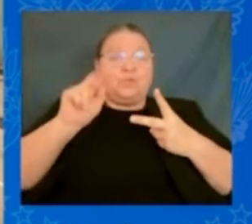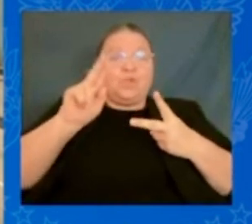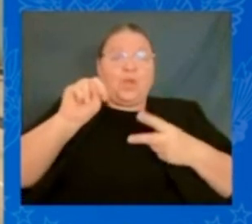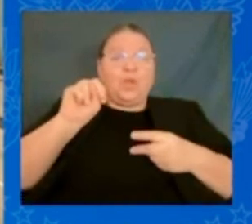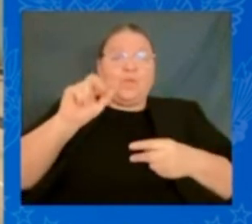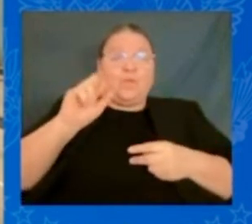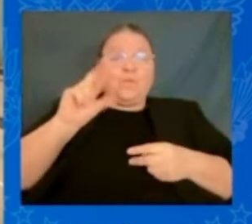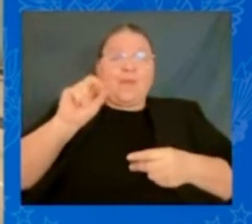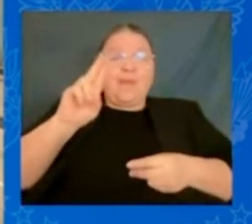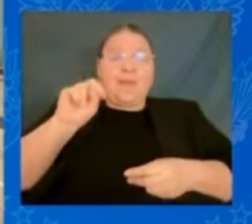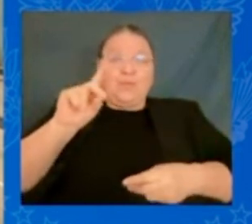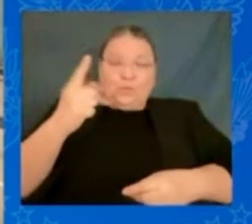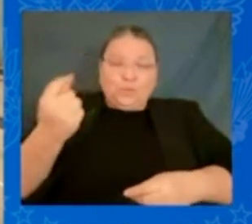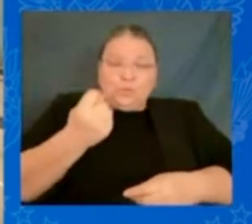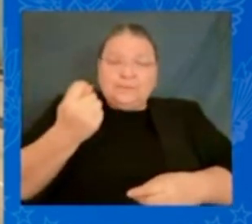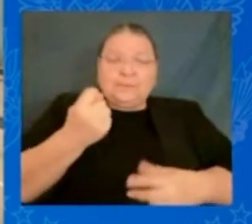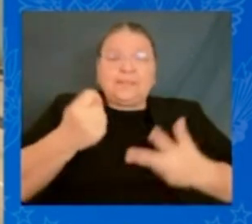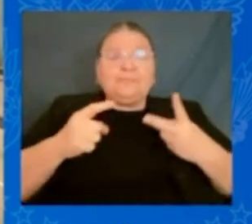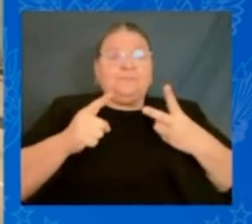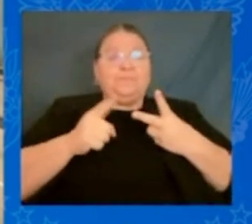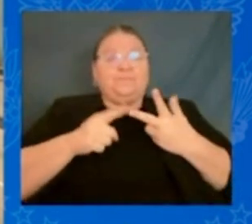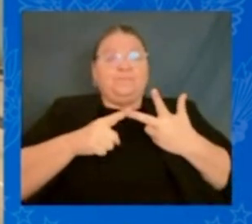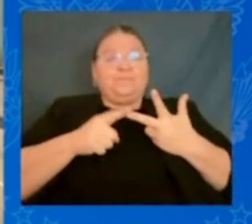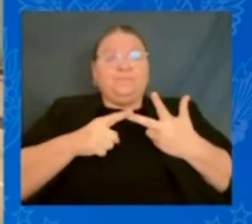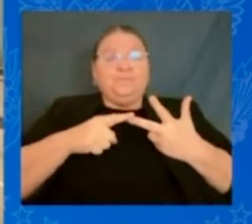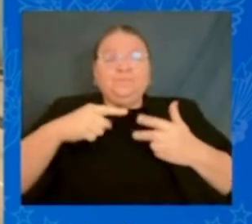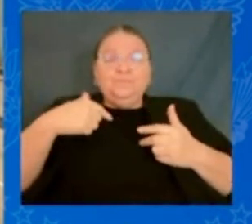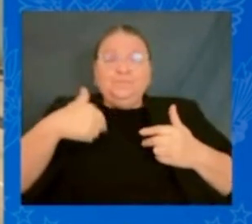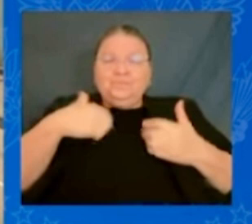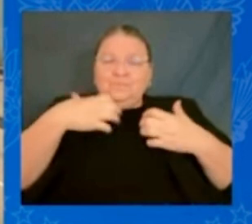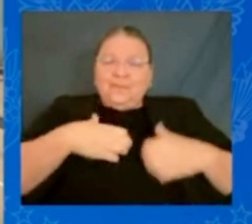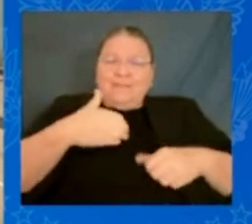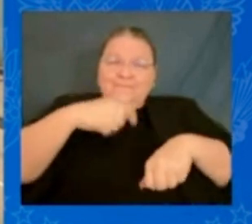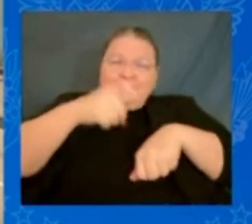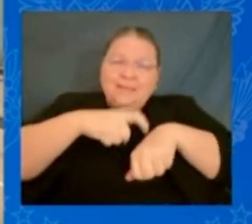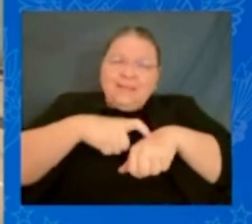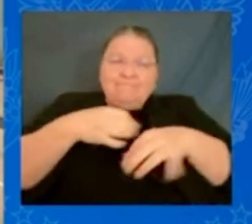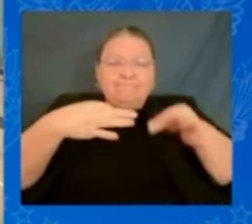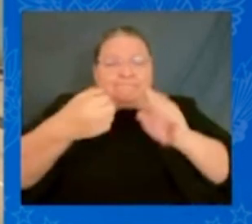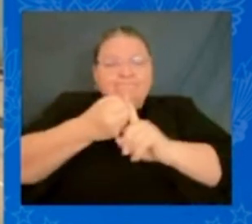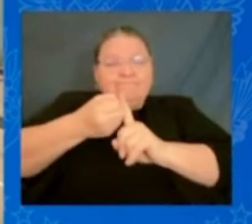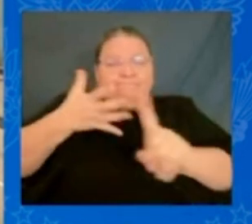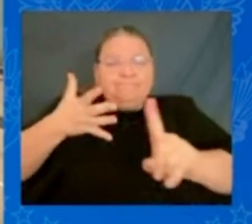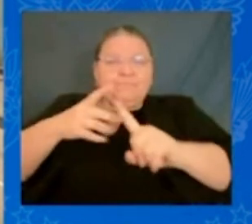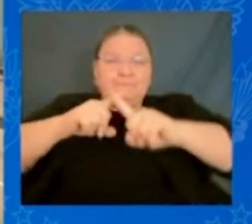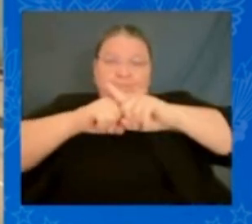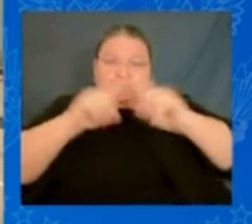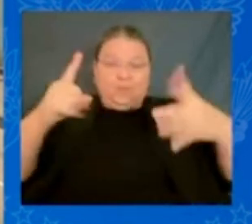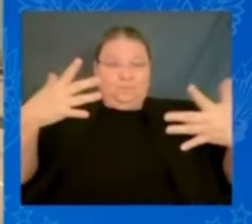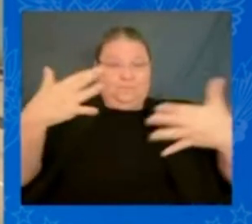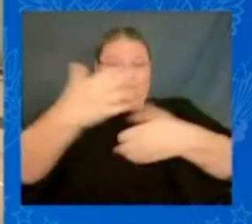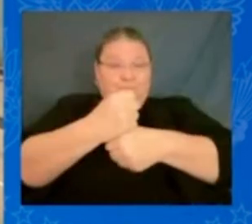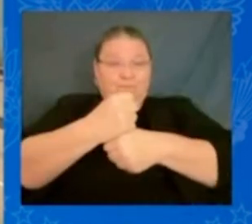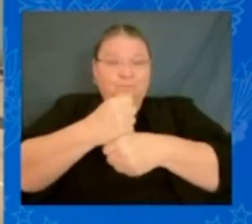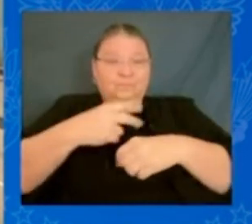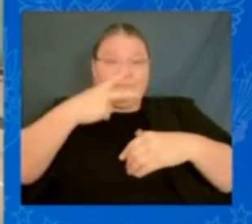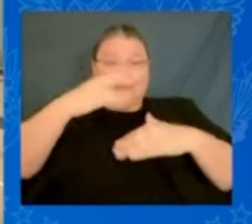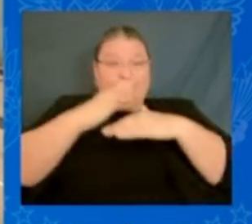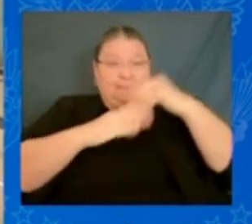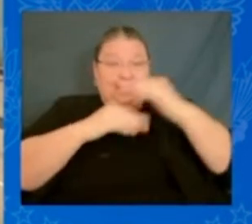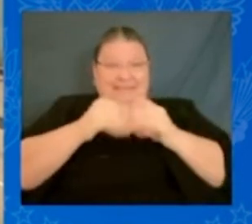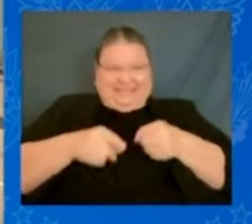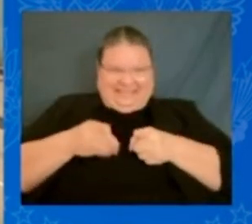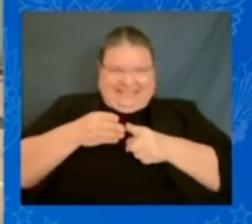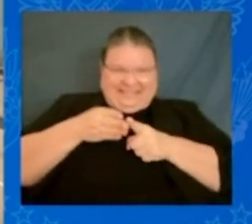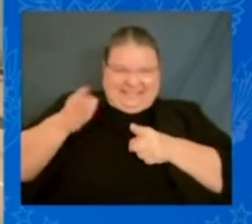And I wish I had time to discuss those things, but I'm going to tell you one short story. See this building right over here? On March